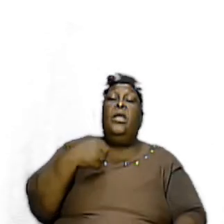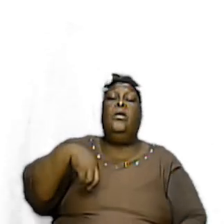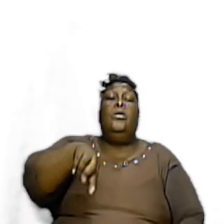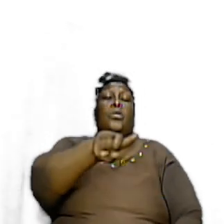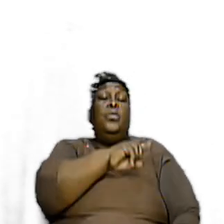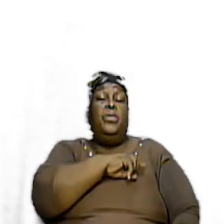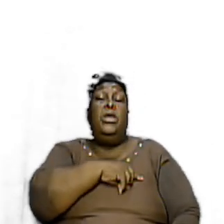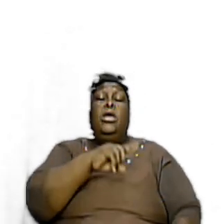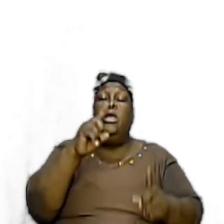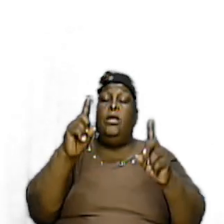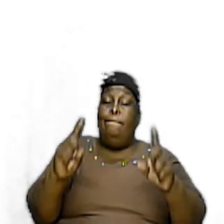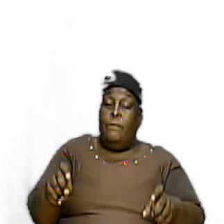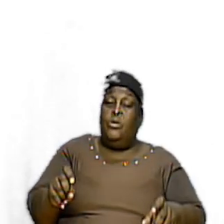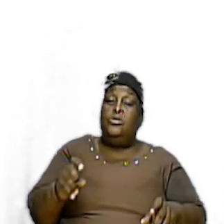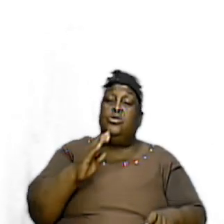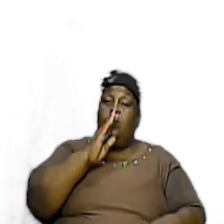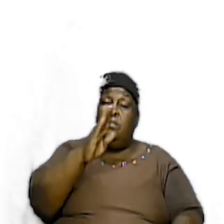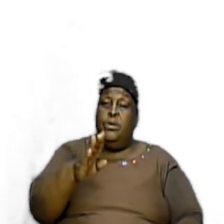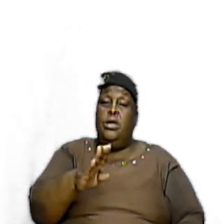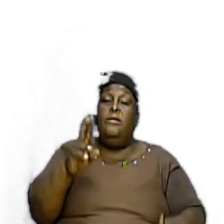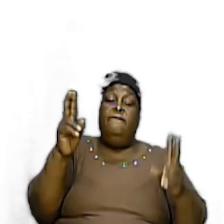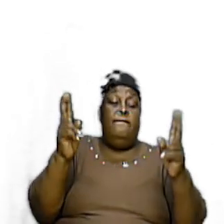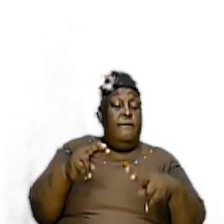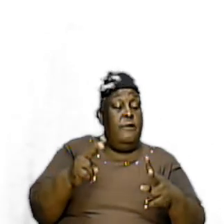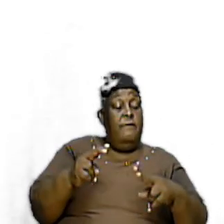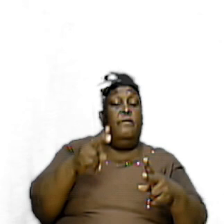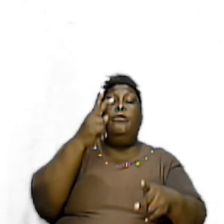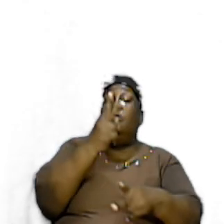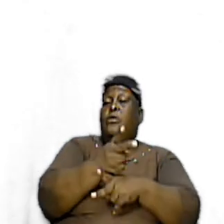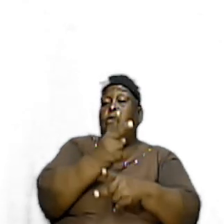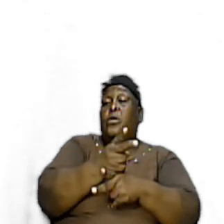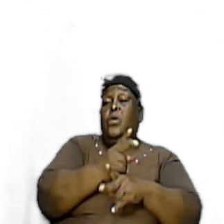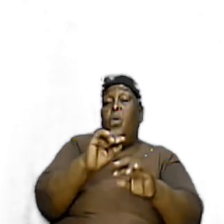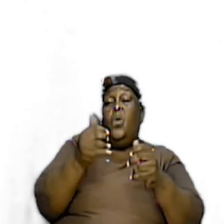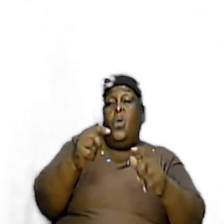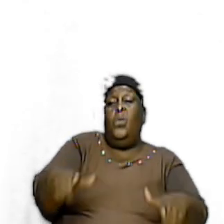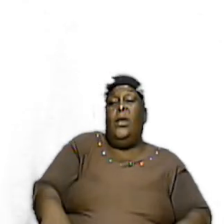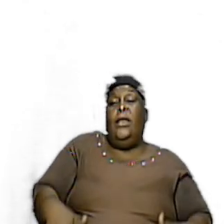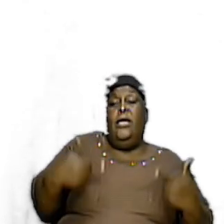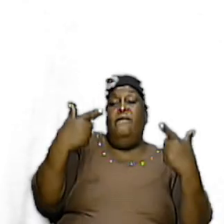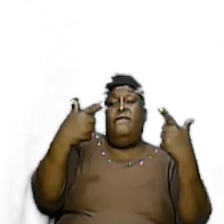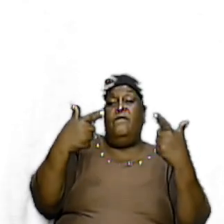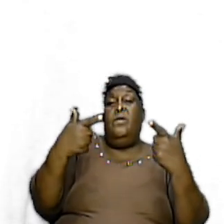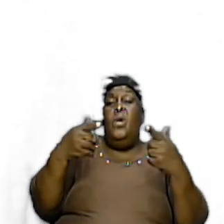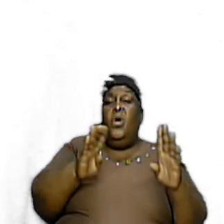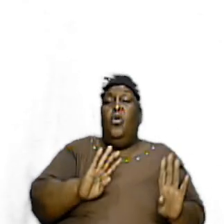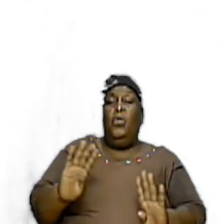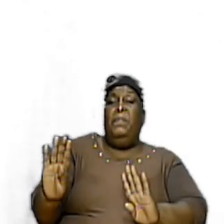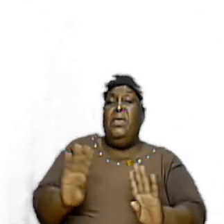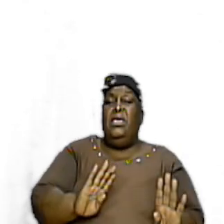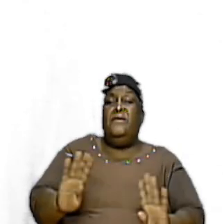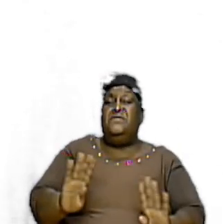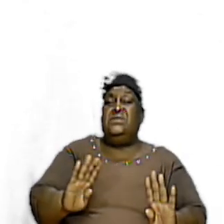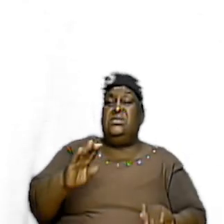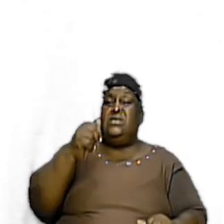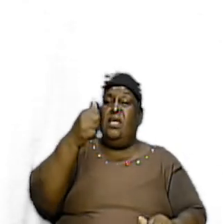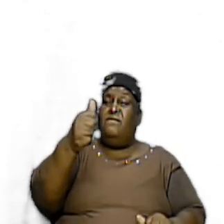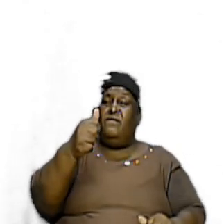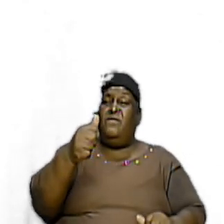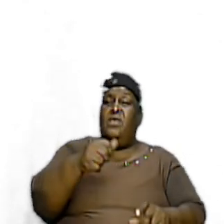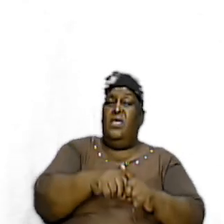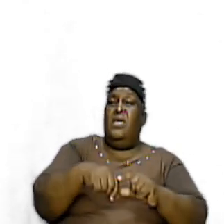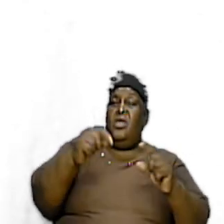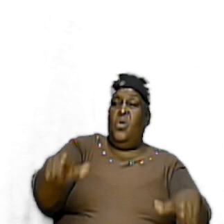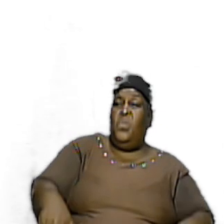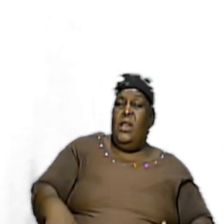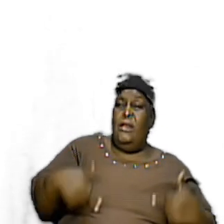Must Be Very Careful How We Walk And How We Conduct Ourselves And How We Strive And